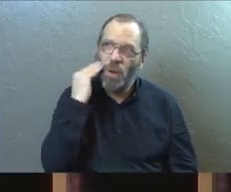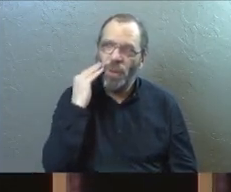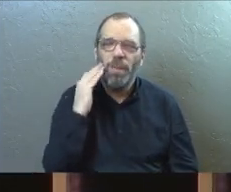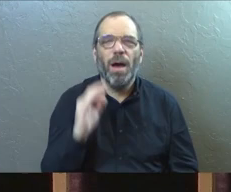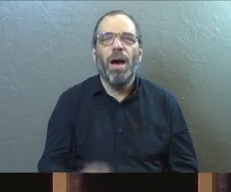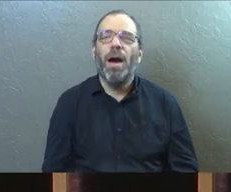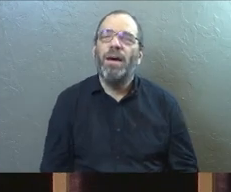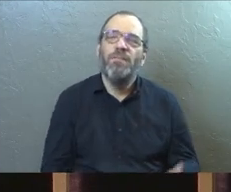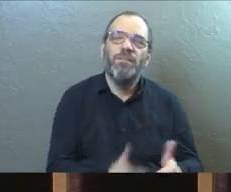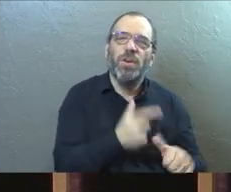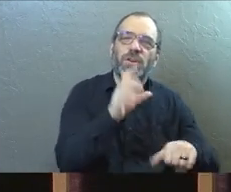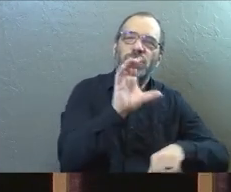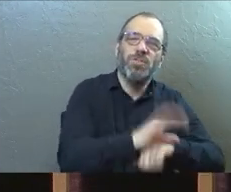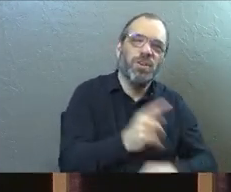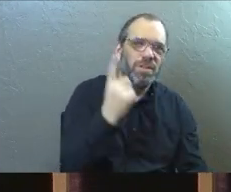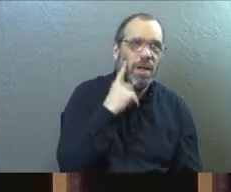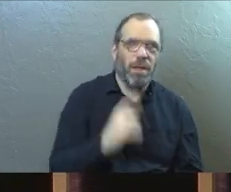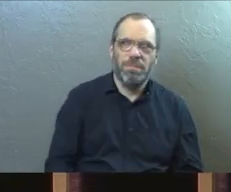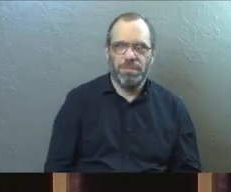terrible for a service, too.